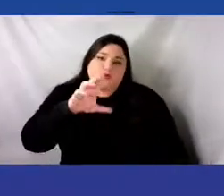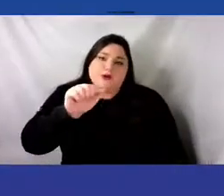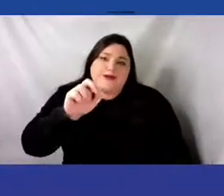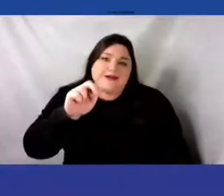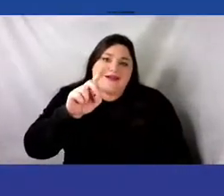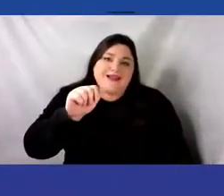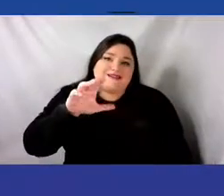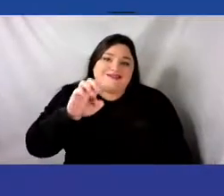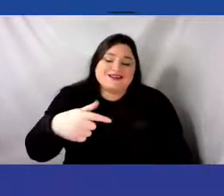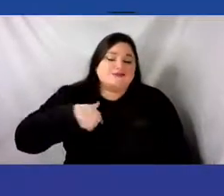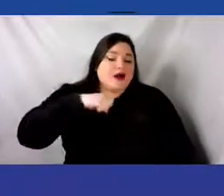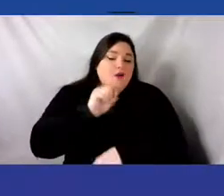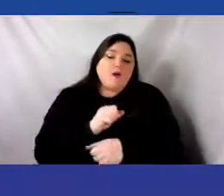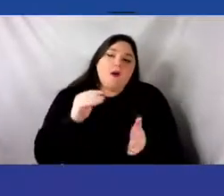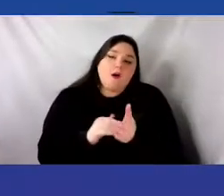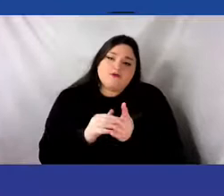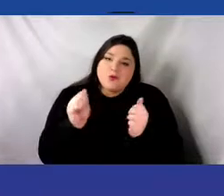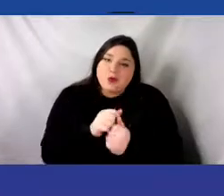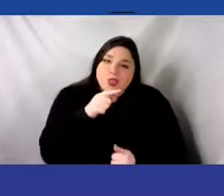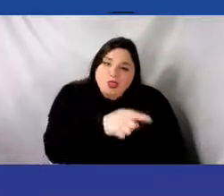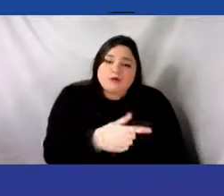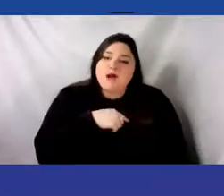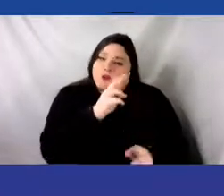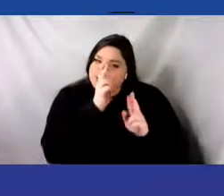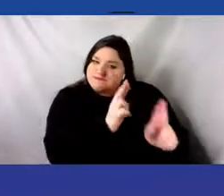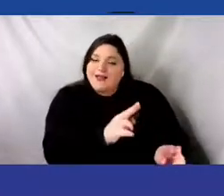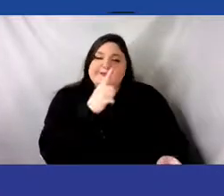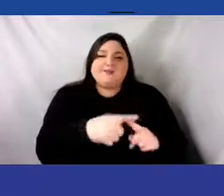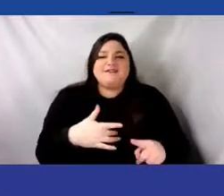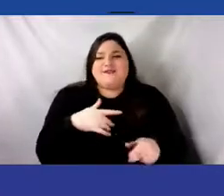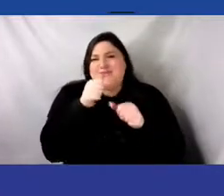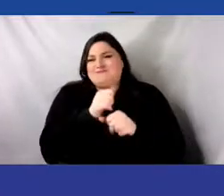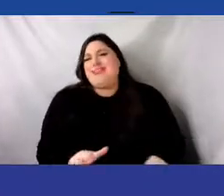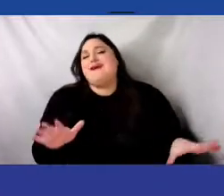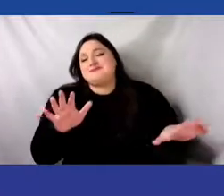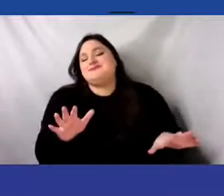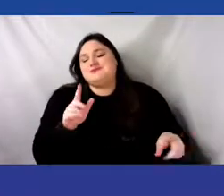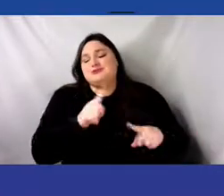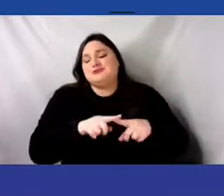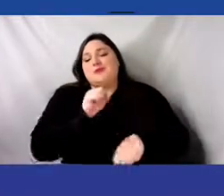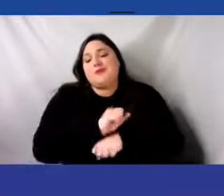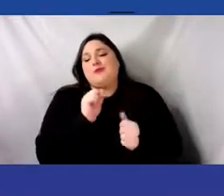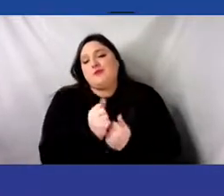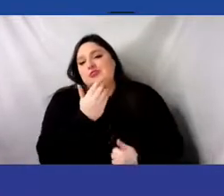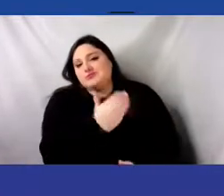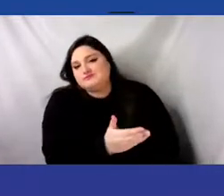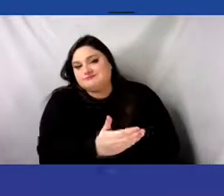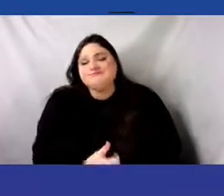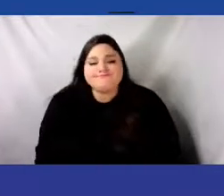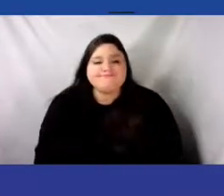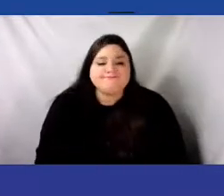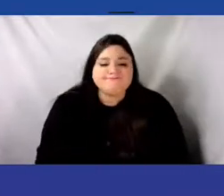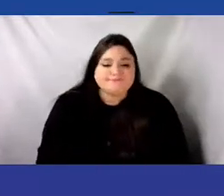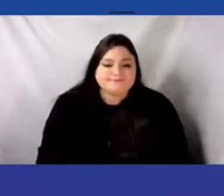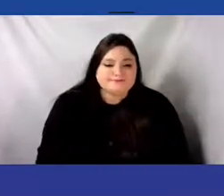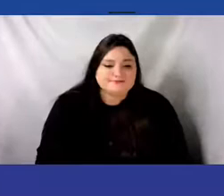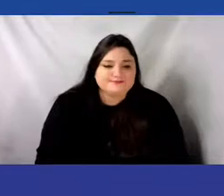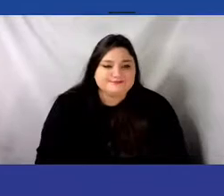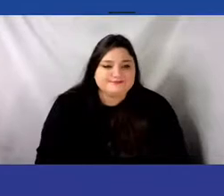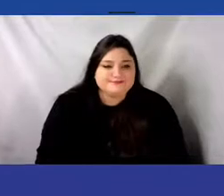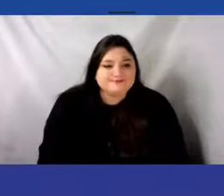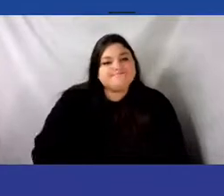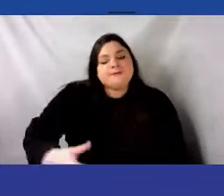respect and felt very blessed to be working with her but I hope people will take advantage of this